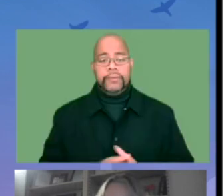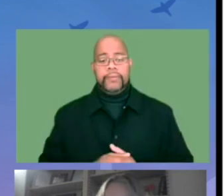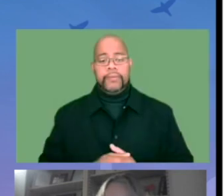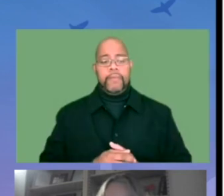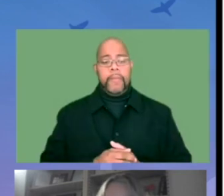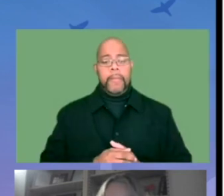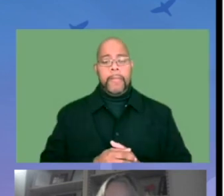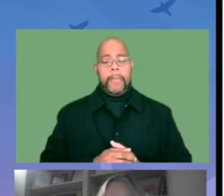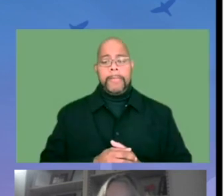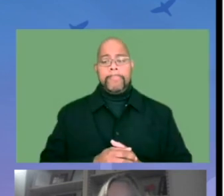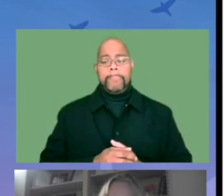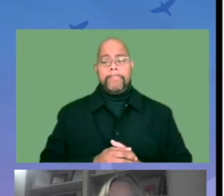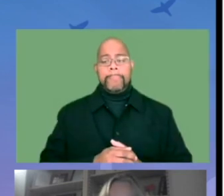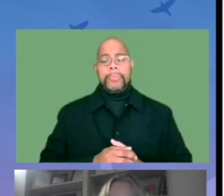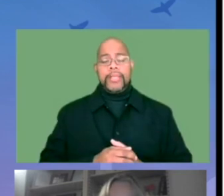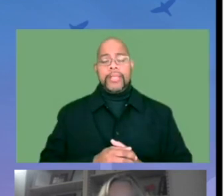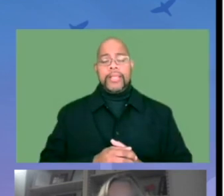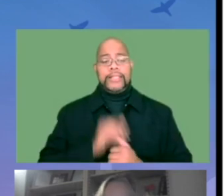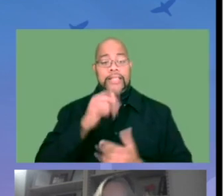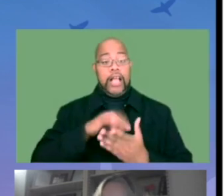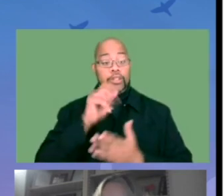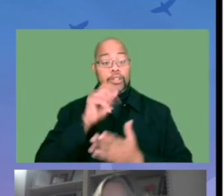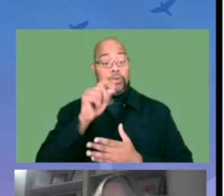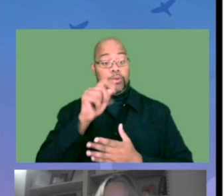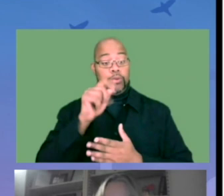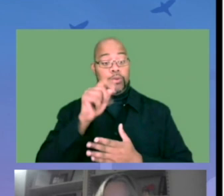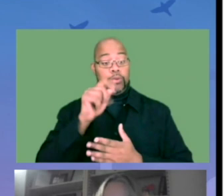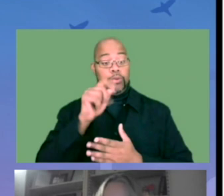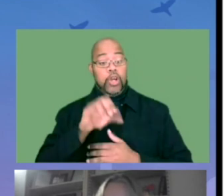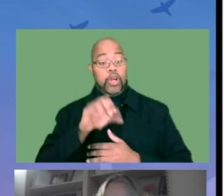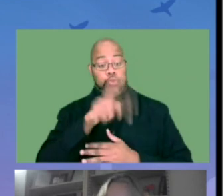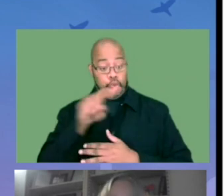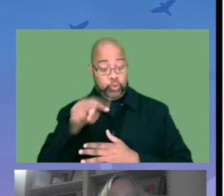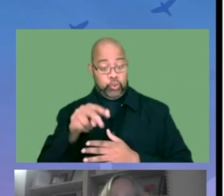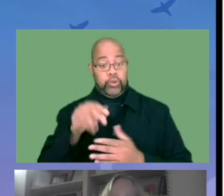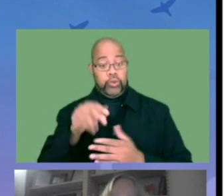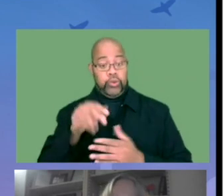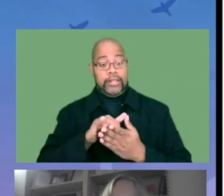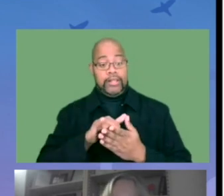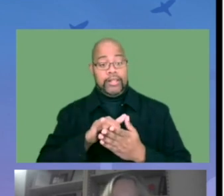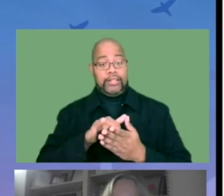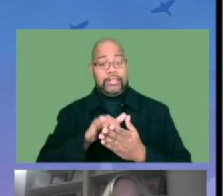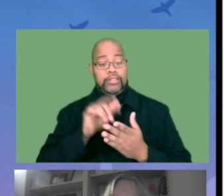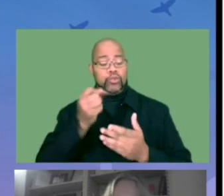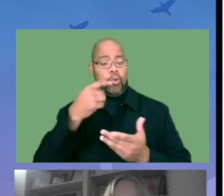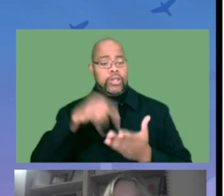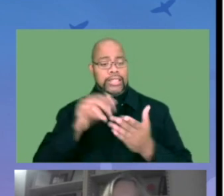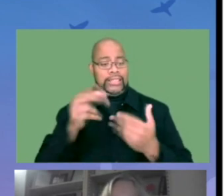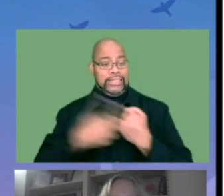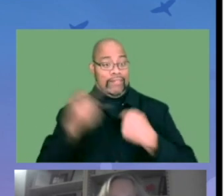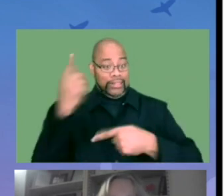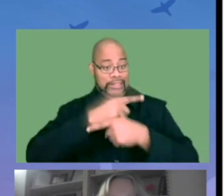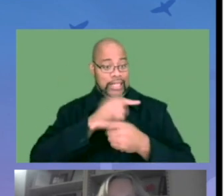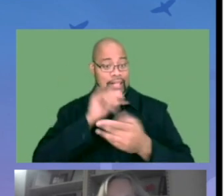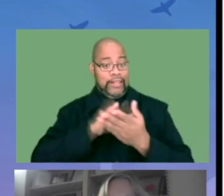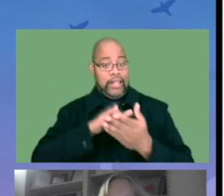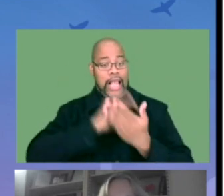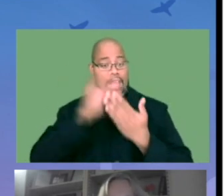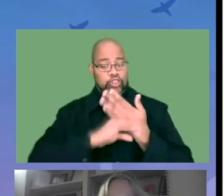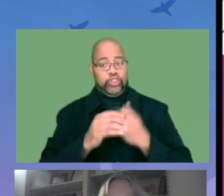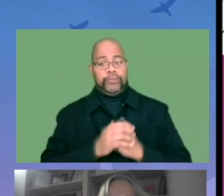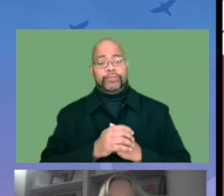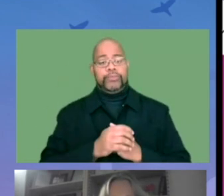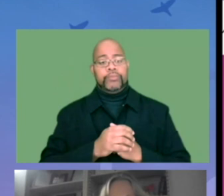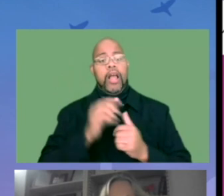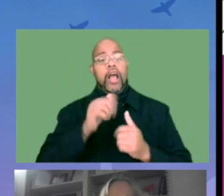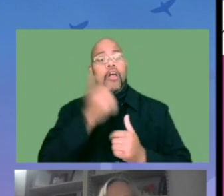10th and 11th of October. Did I say October 22nd? October 2022. It will be the 10th and 11th. And so save the date, get that